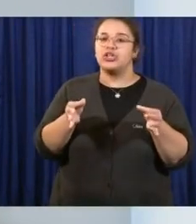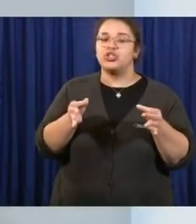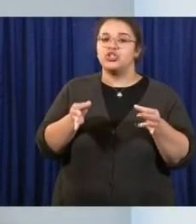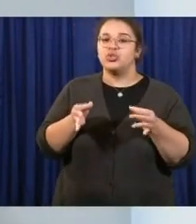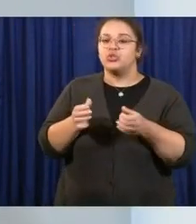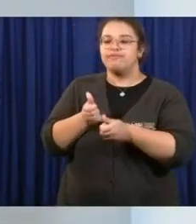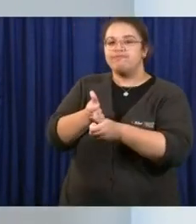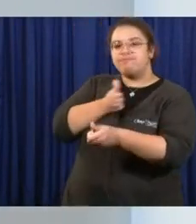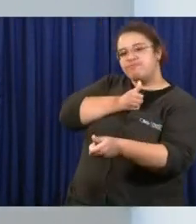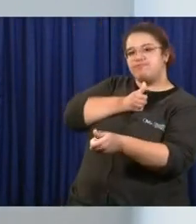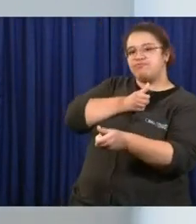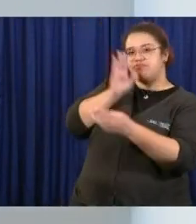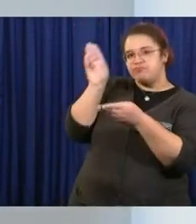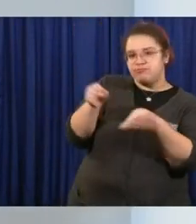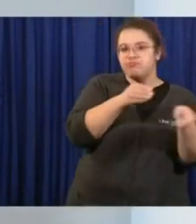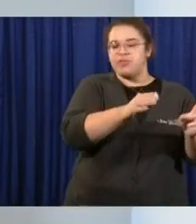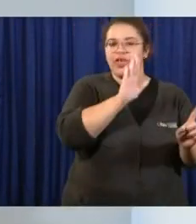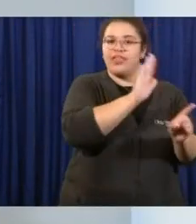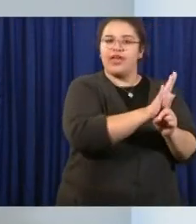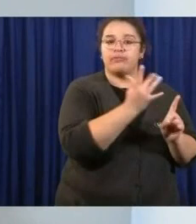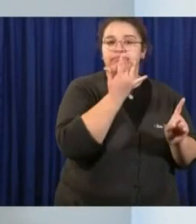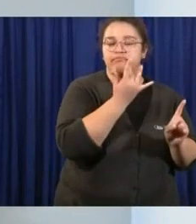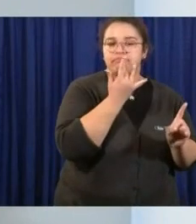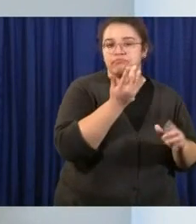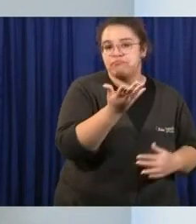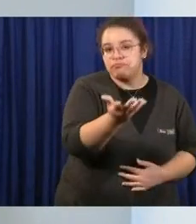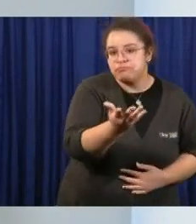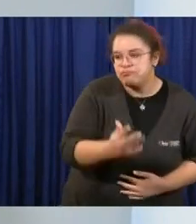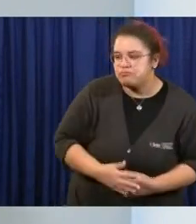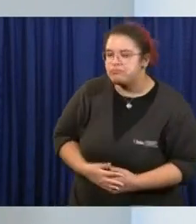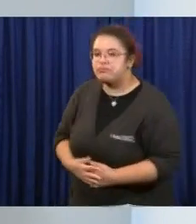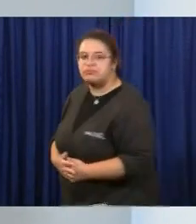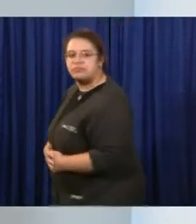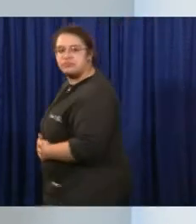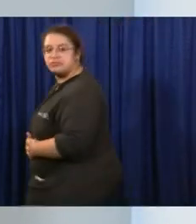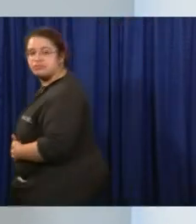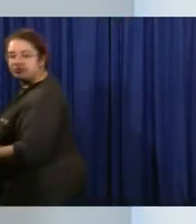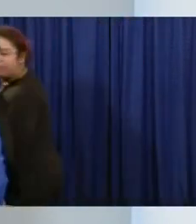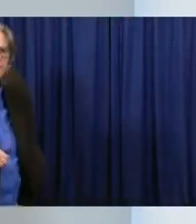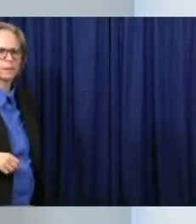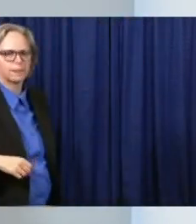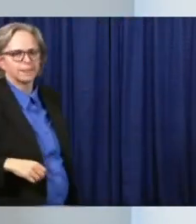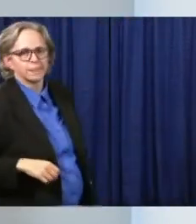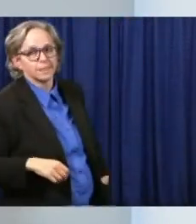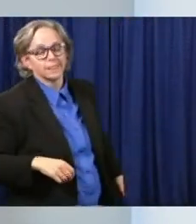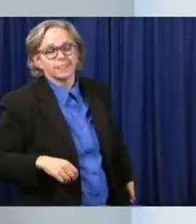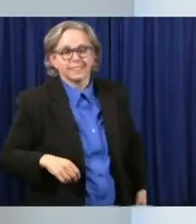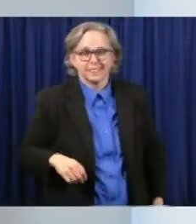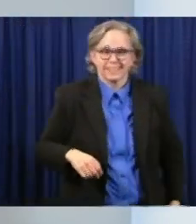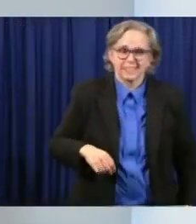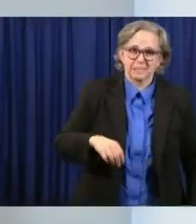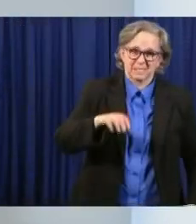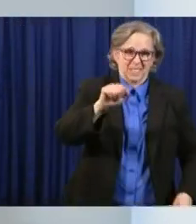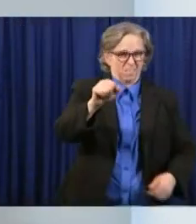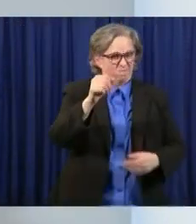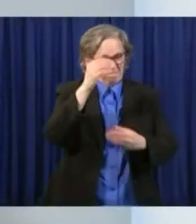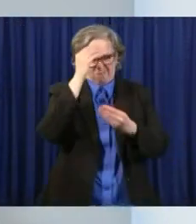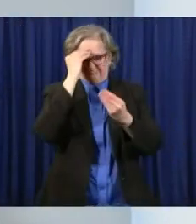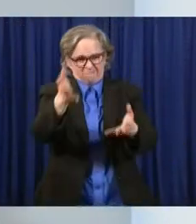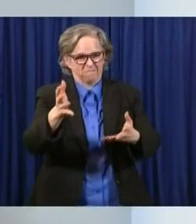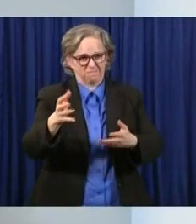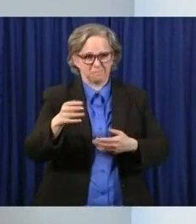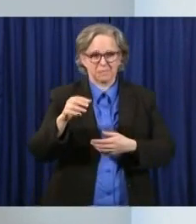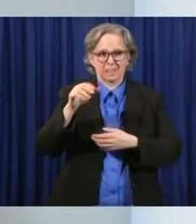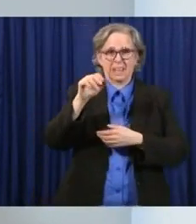Well, I can tell you that the administration's always had the opinion that the local government officials